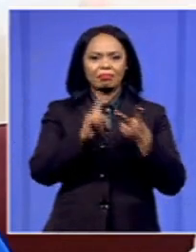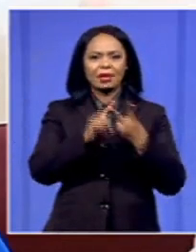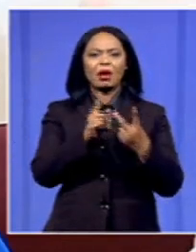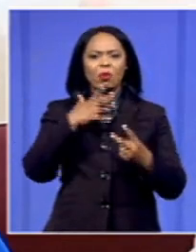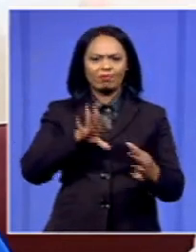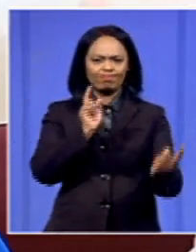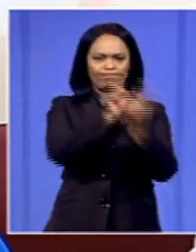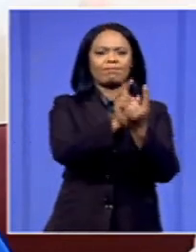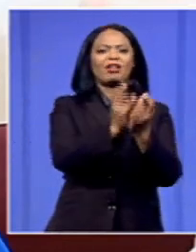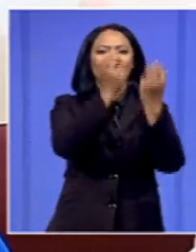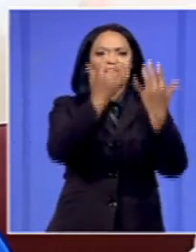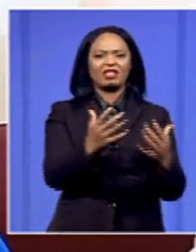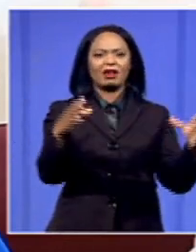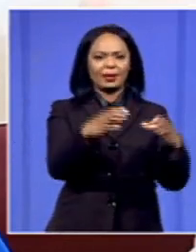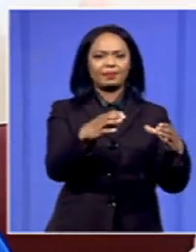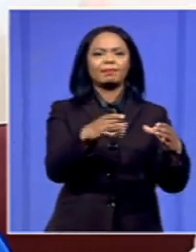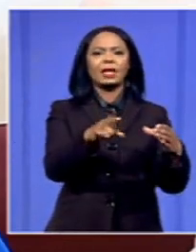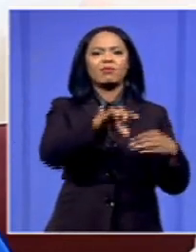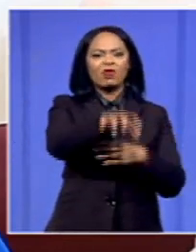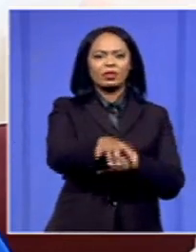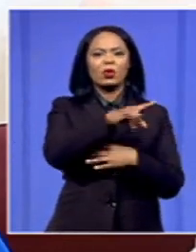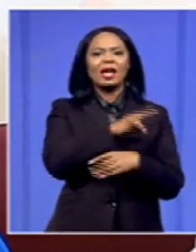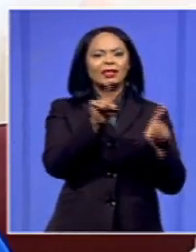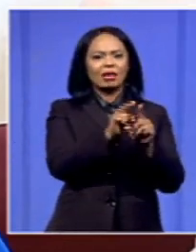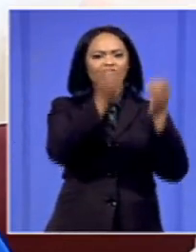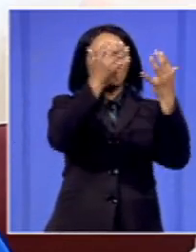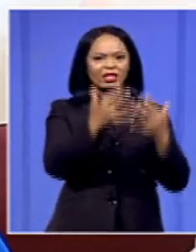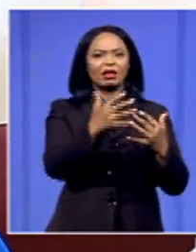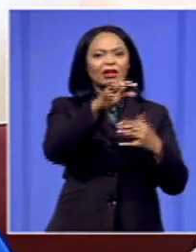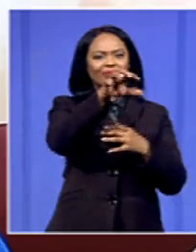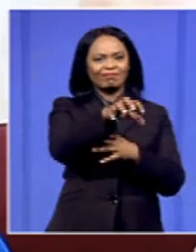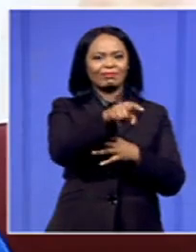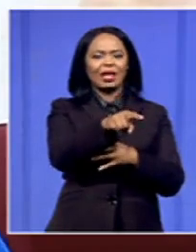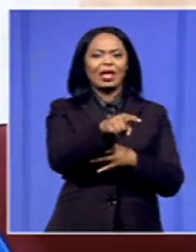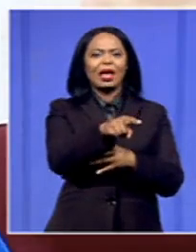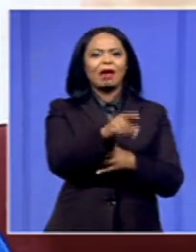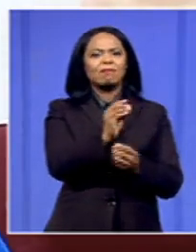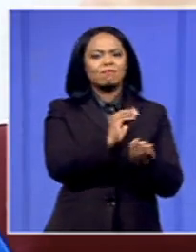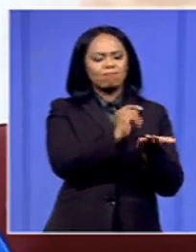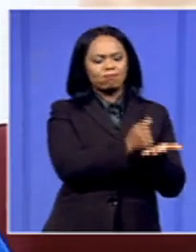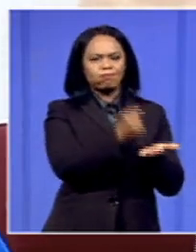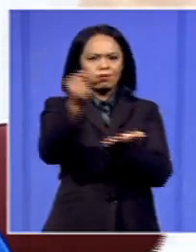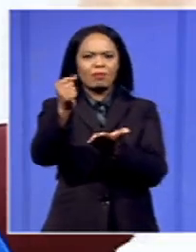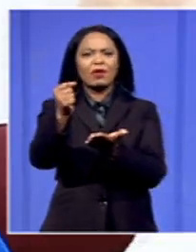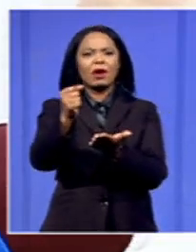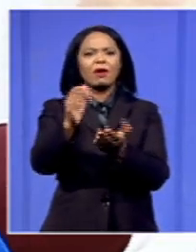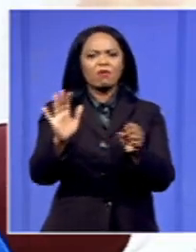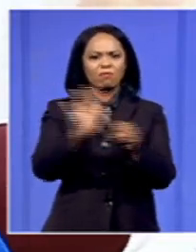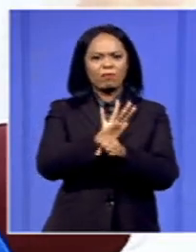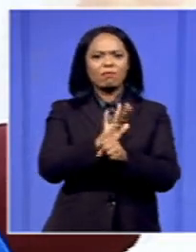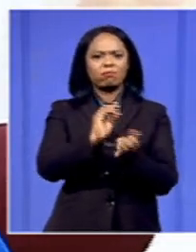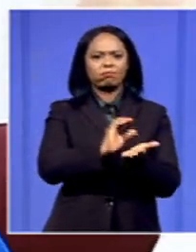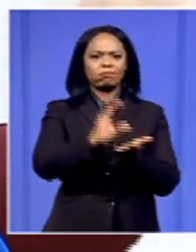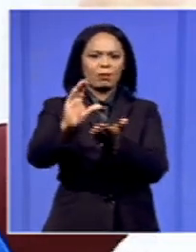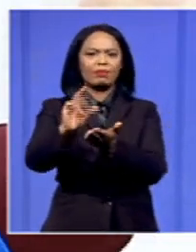province, because we believe that Treasury must also allocate enough funds for the Department of Health in order to meet